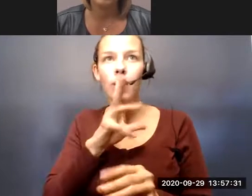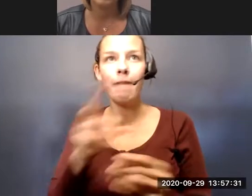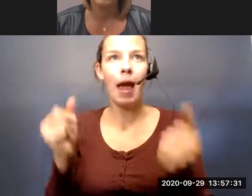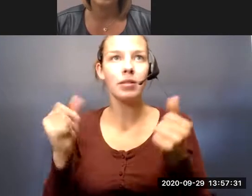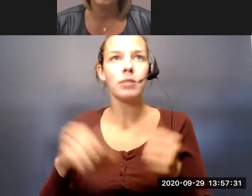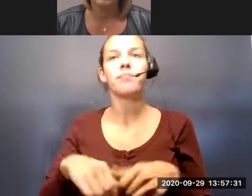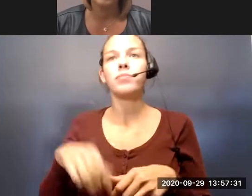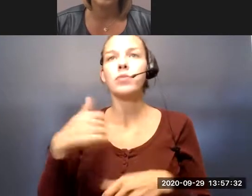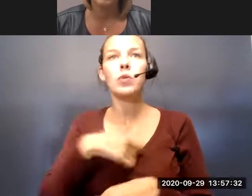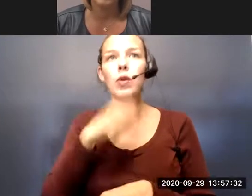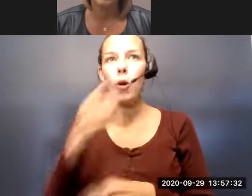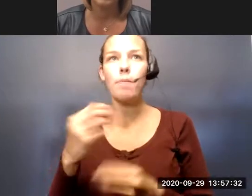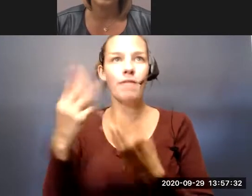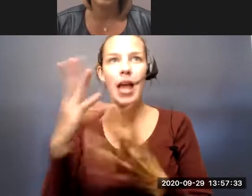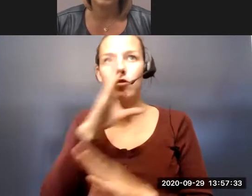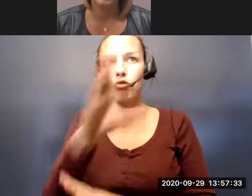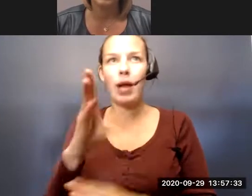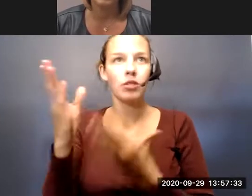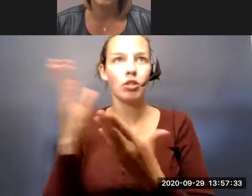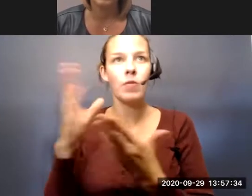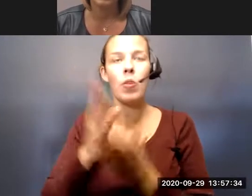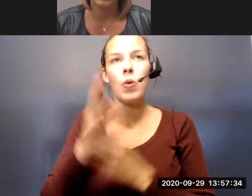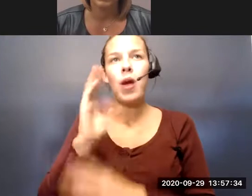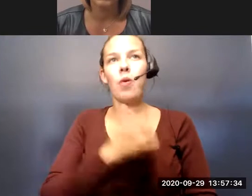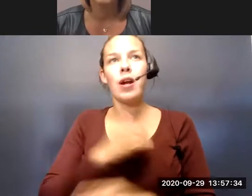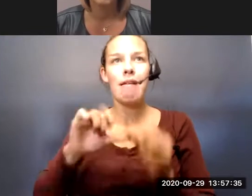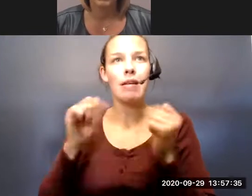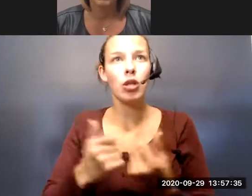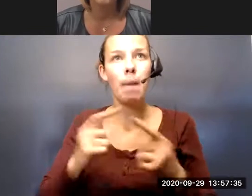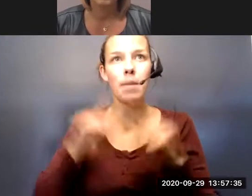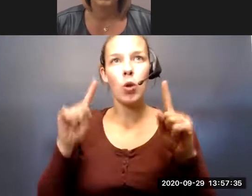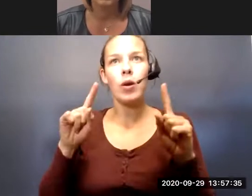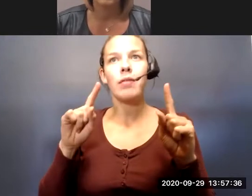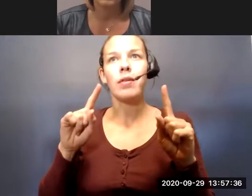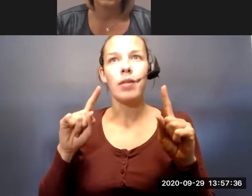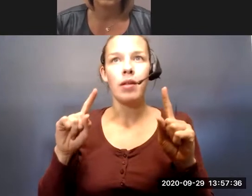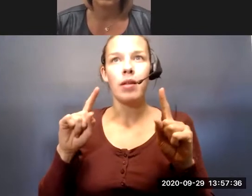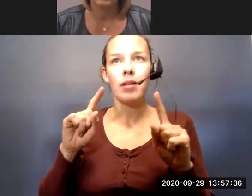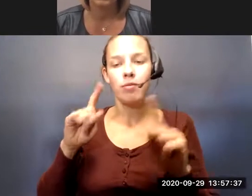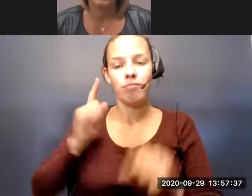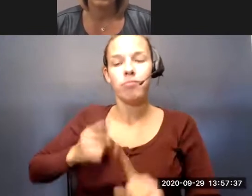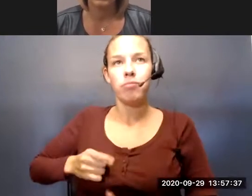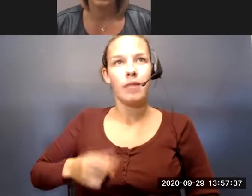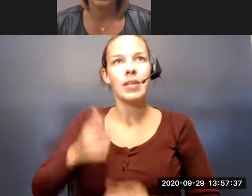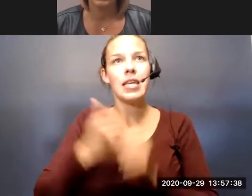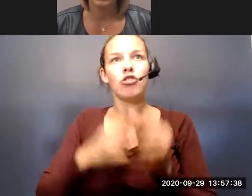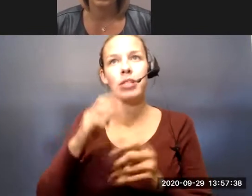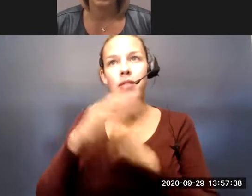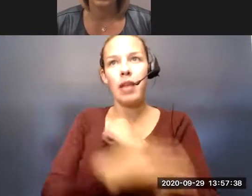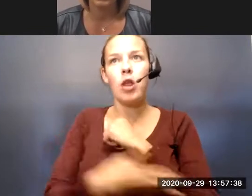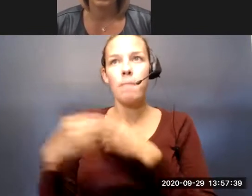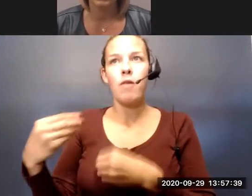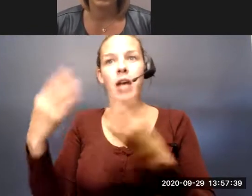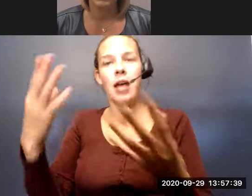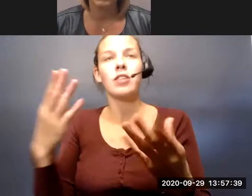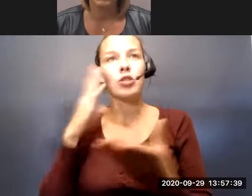don't actually provide a lot of direct services necessarily through our agency, but we fund community focal points in each one of those counties, which do provide services